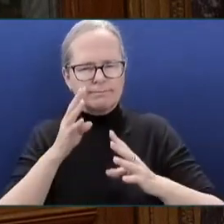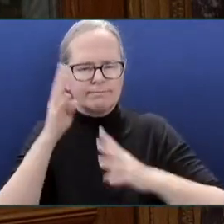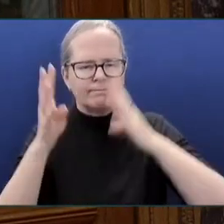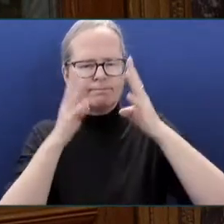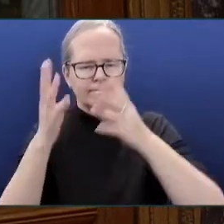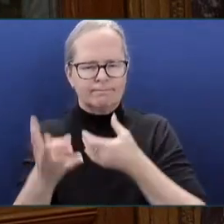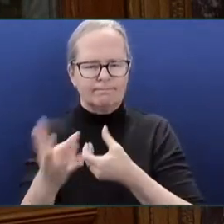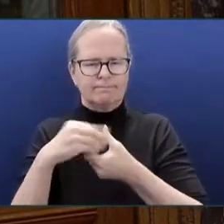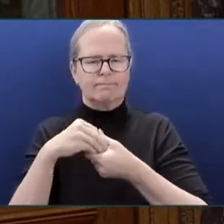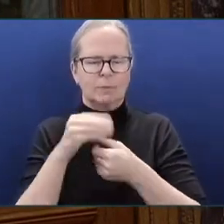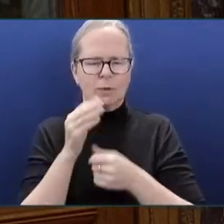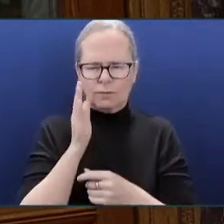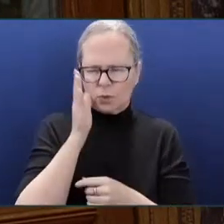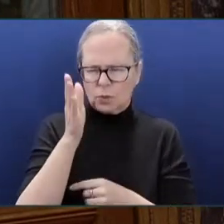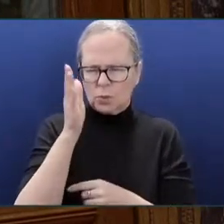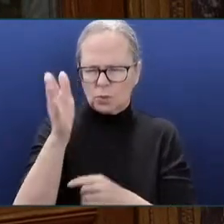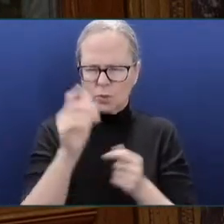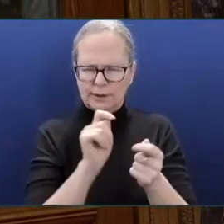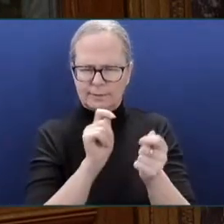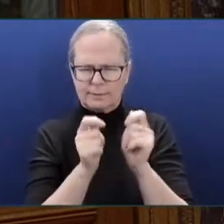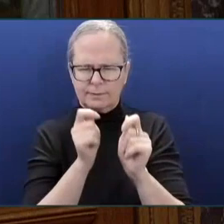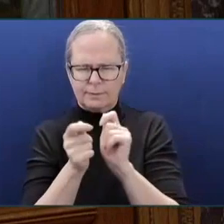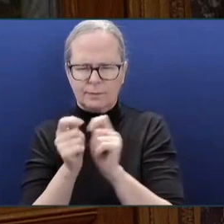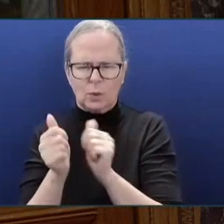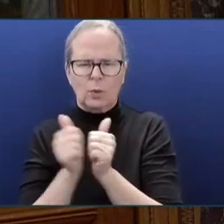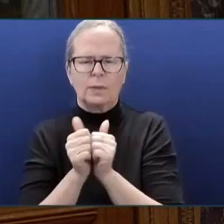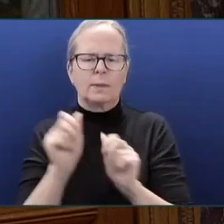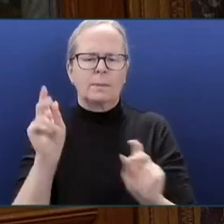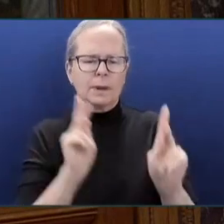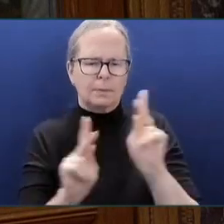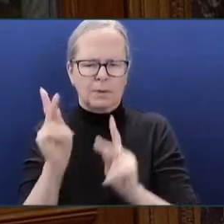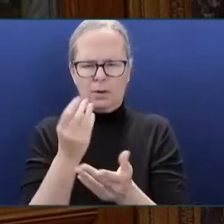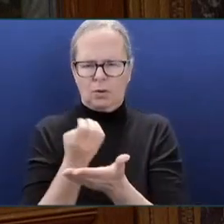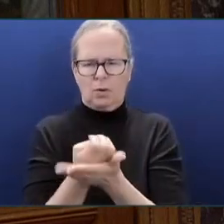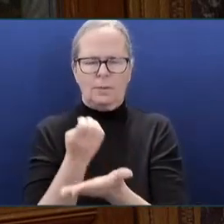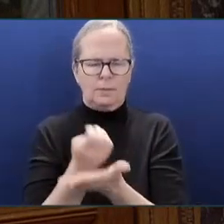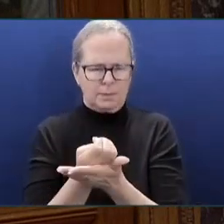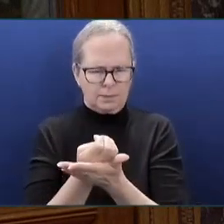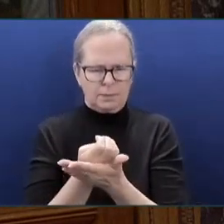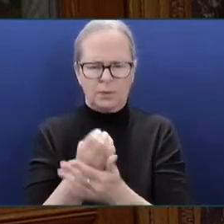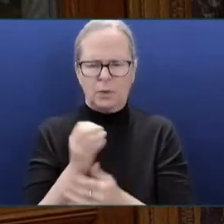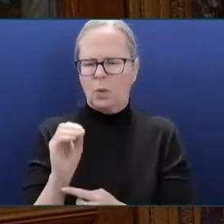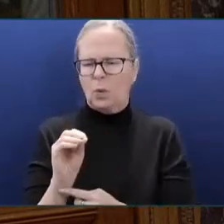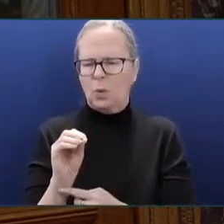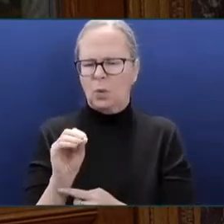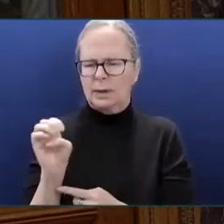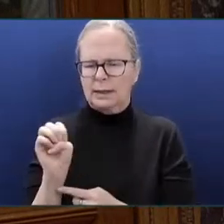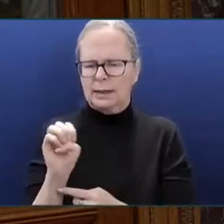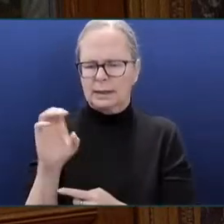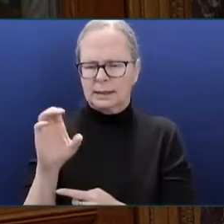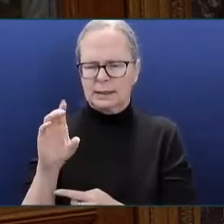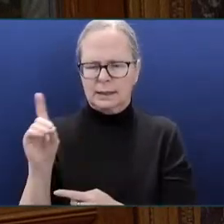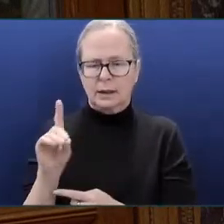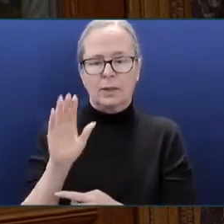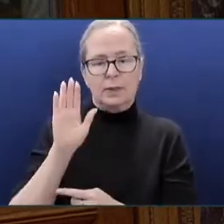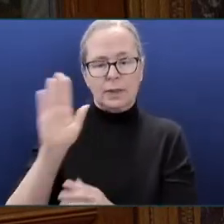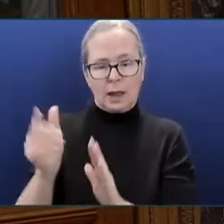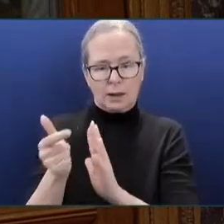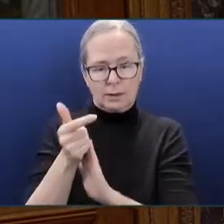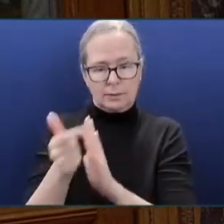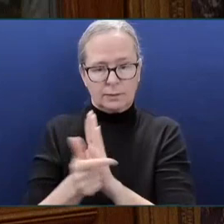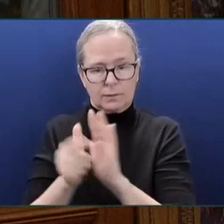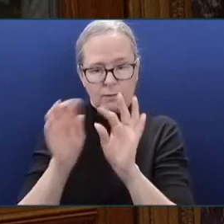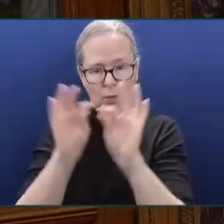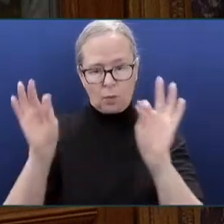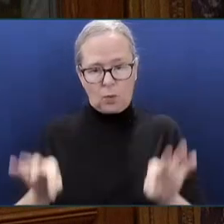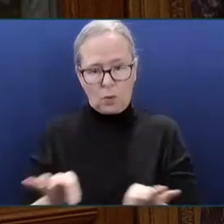Solidarity Economy, where the OECD Policy Guide on Legal Frameworks for the Social Economy was released. It was a privilege to be